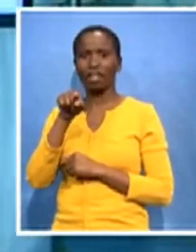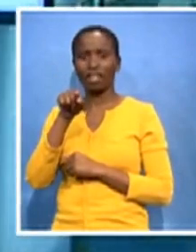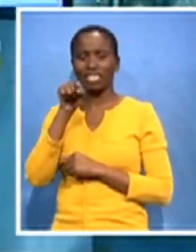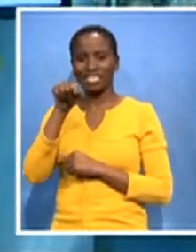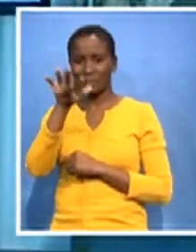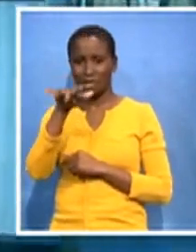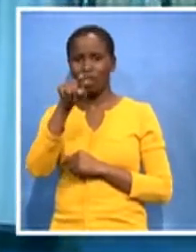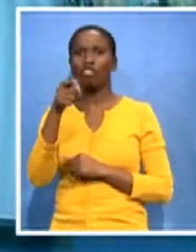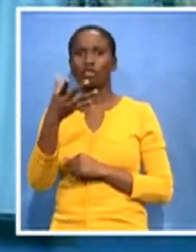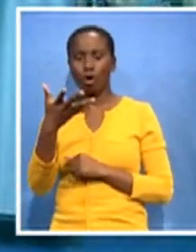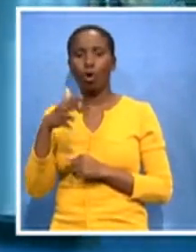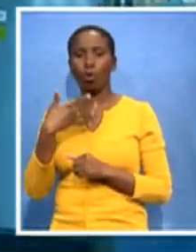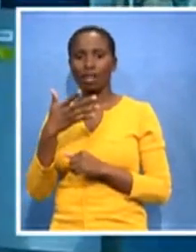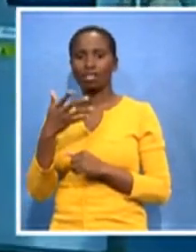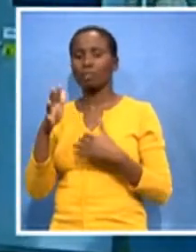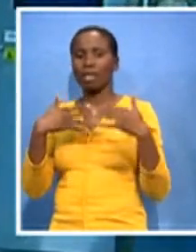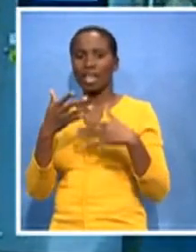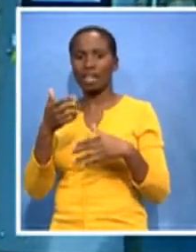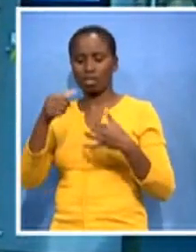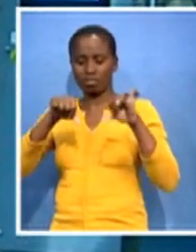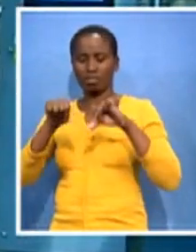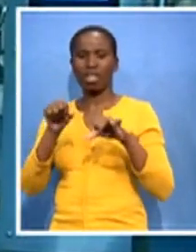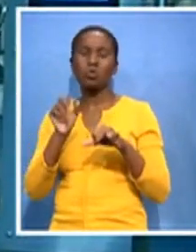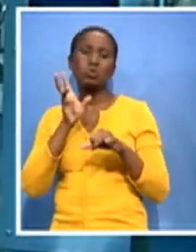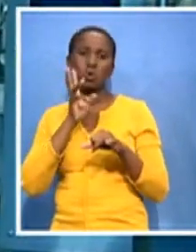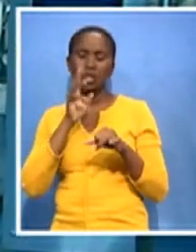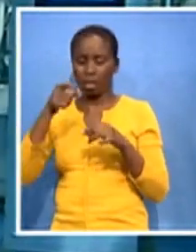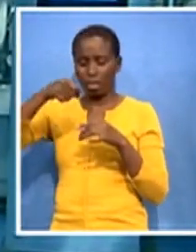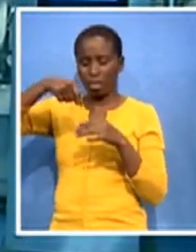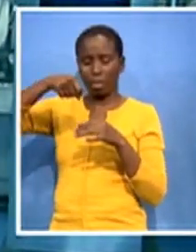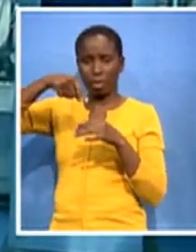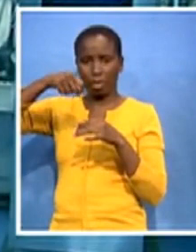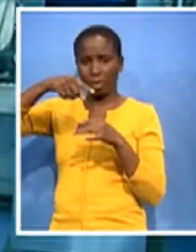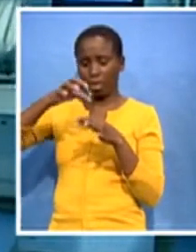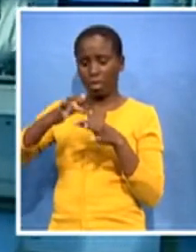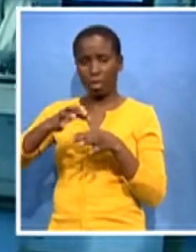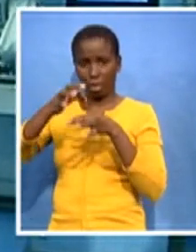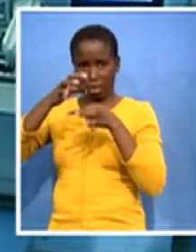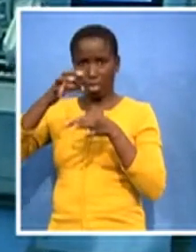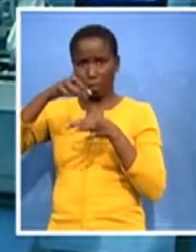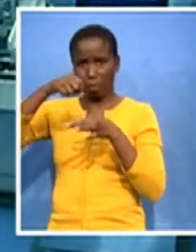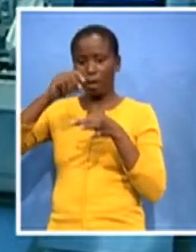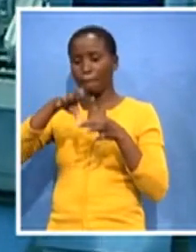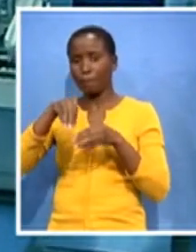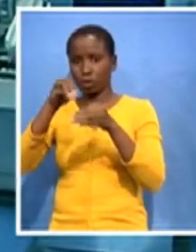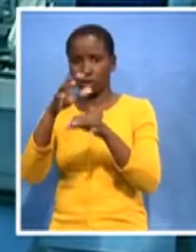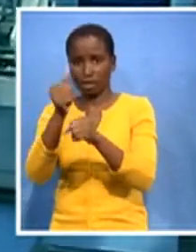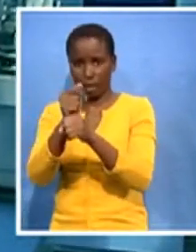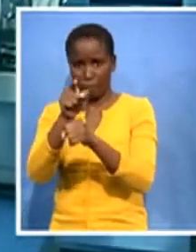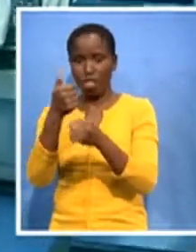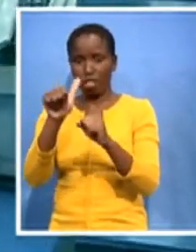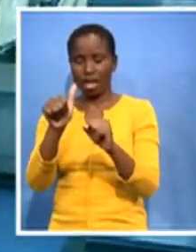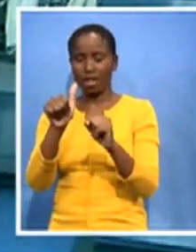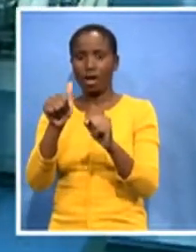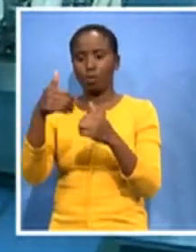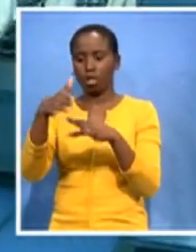the liquid into vials in the isolator, and thereafter, it is stoppered and sealed. After that, we can inspect it,